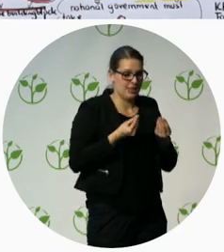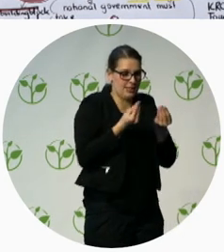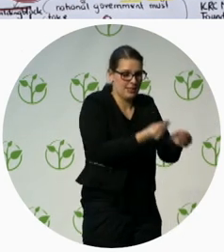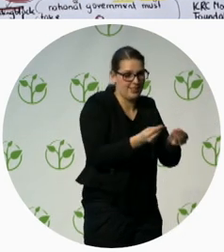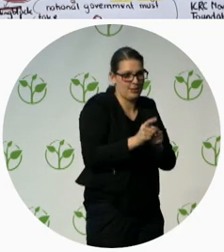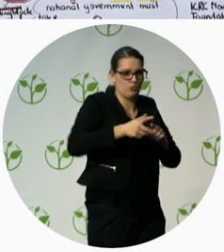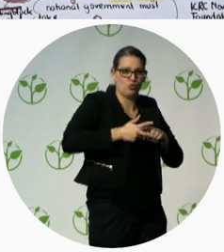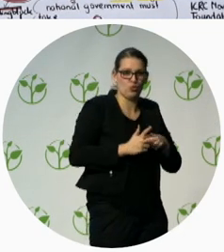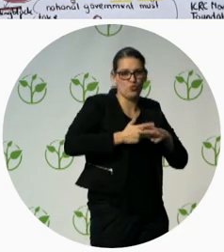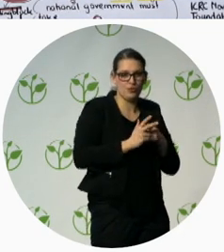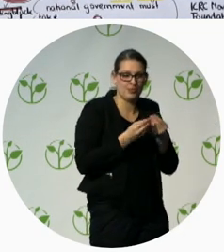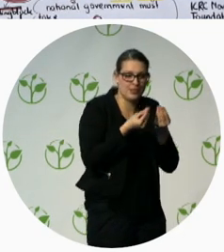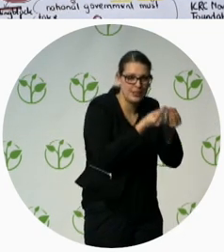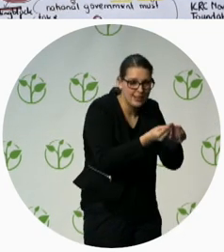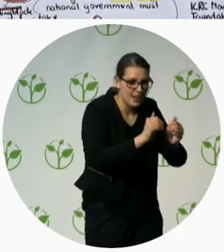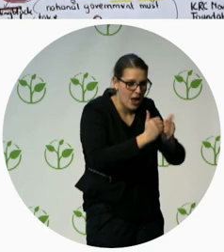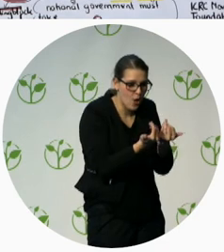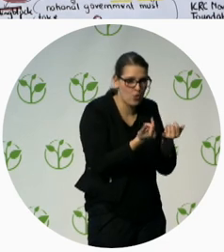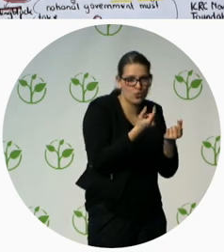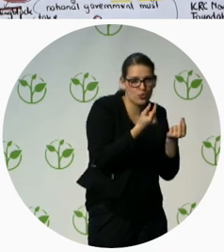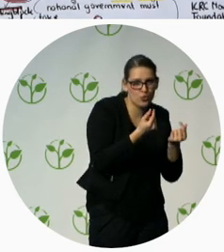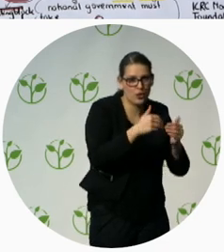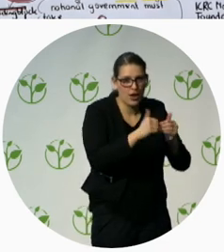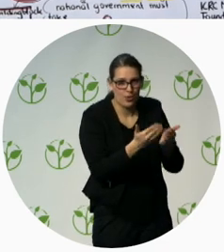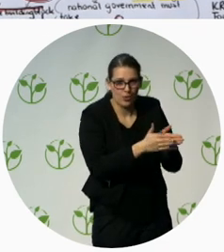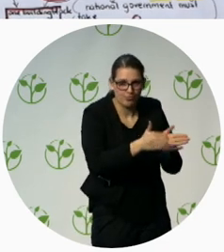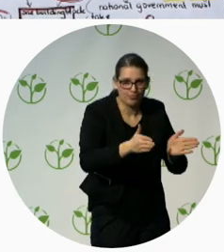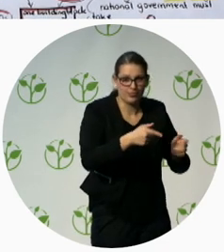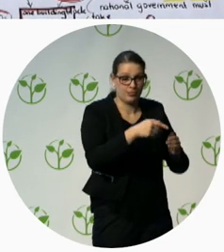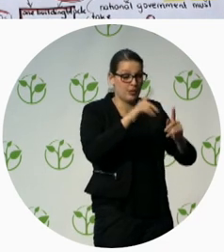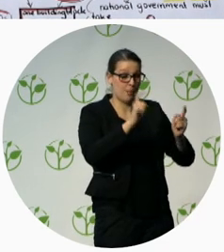stage in life and we just heard before the age of five would be perfect.